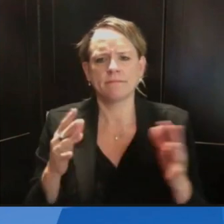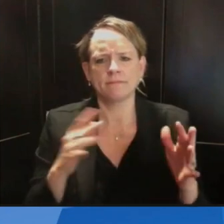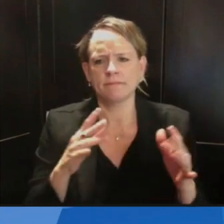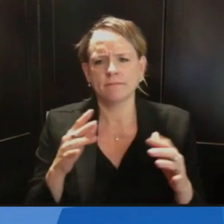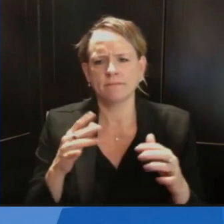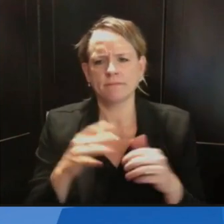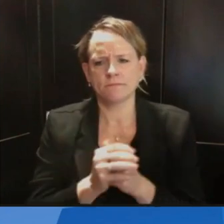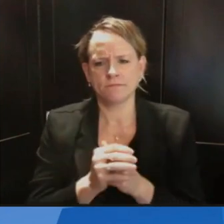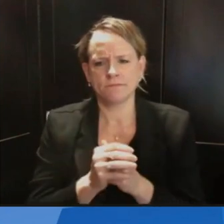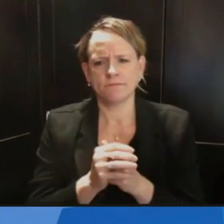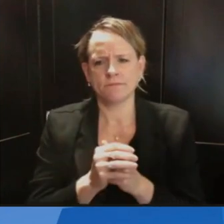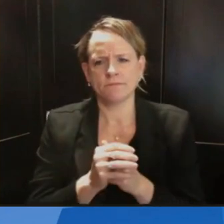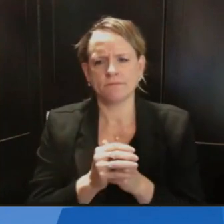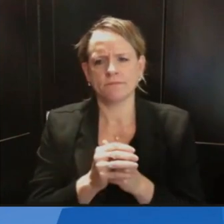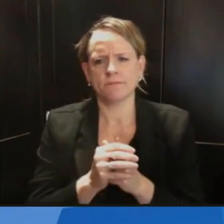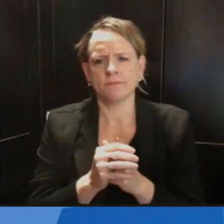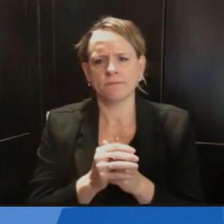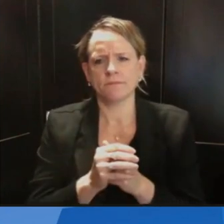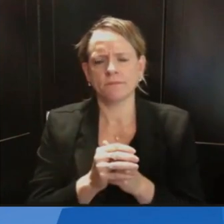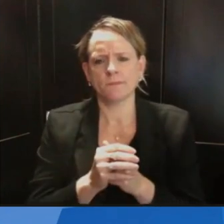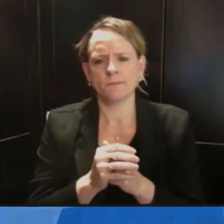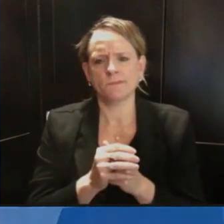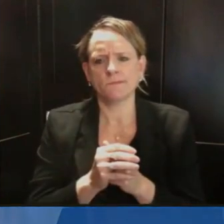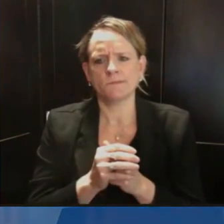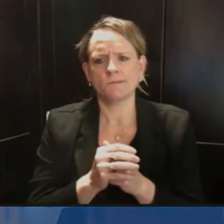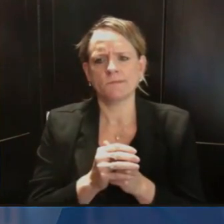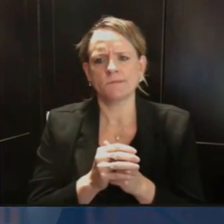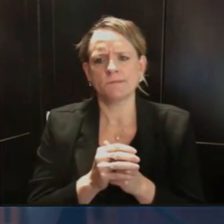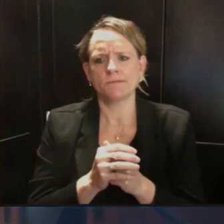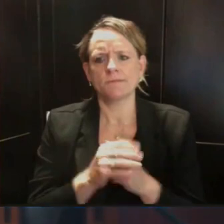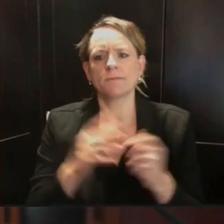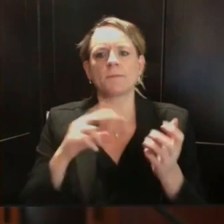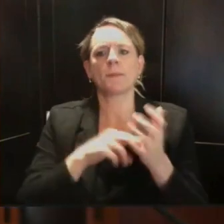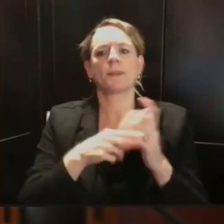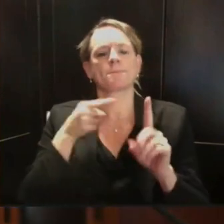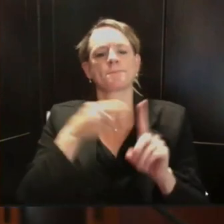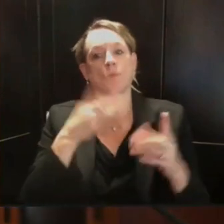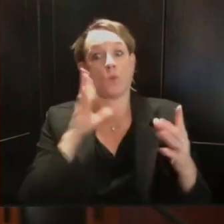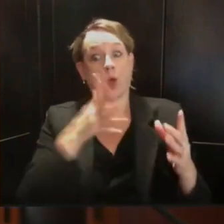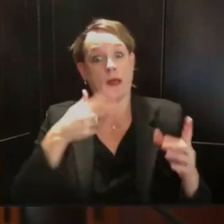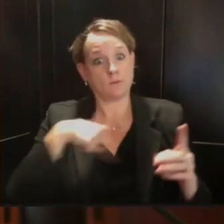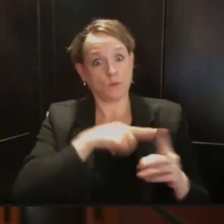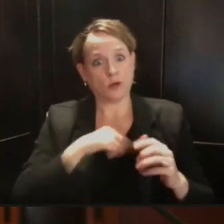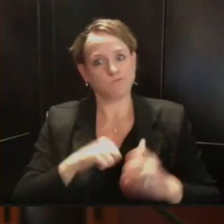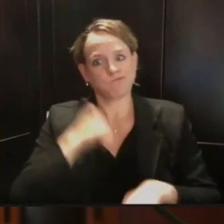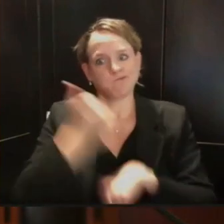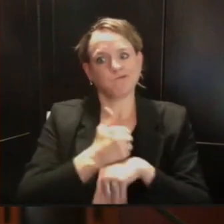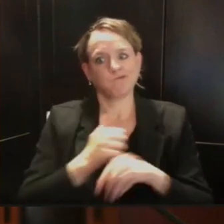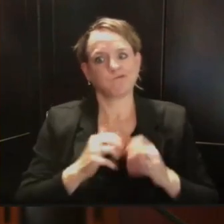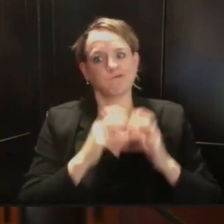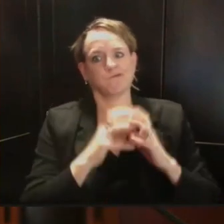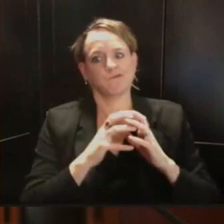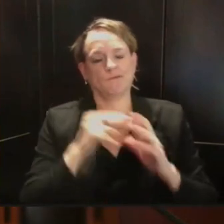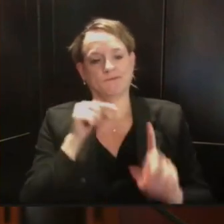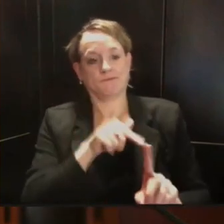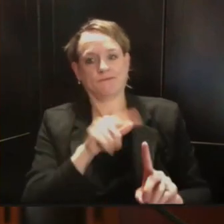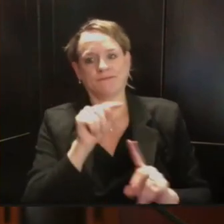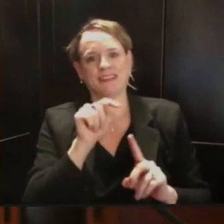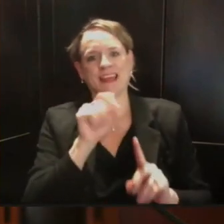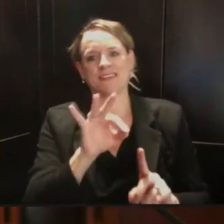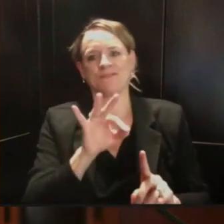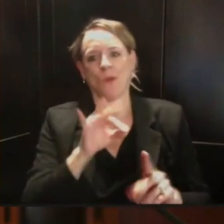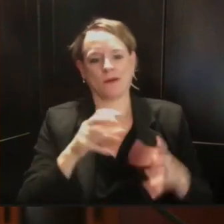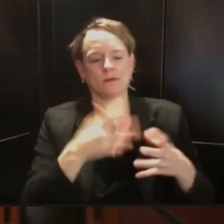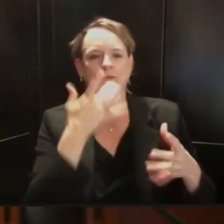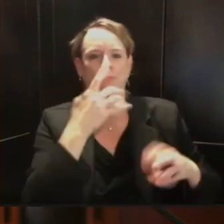For vaccine for the virus. Oh, for the vaccine. Yes. So I think, right, vaccine is actively in